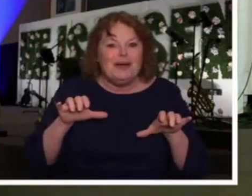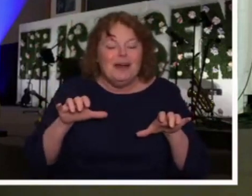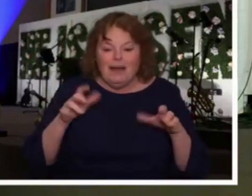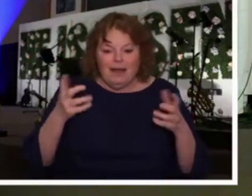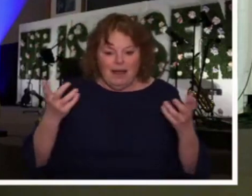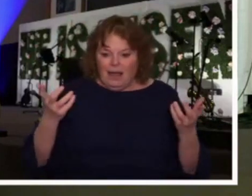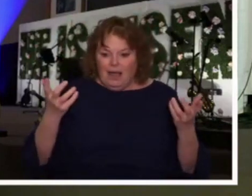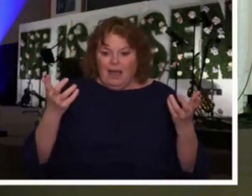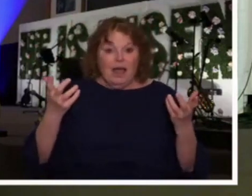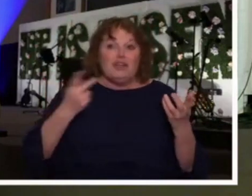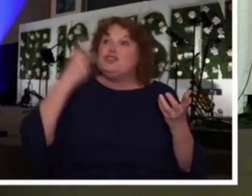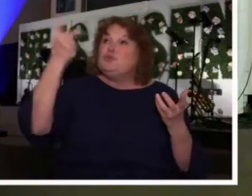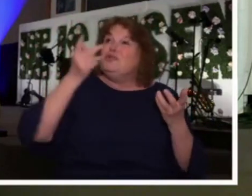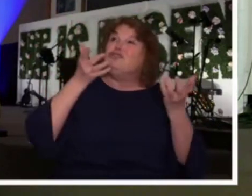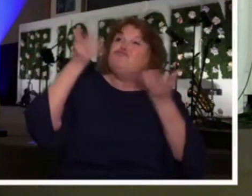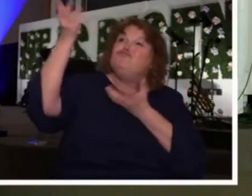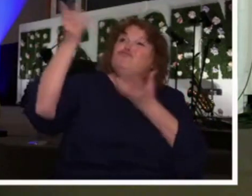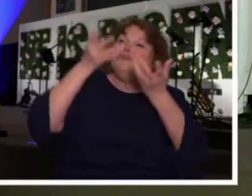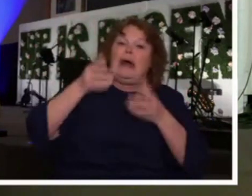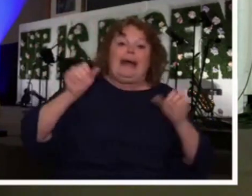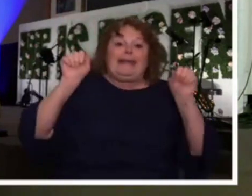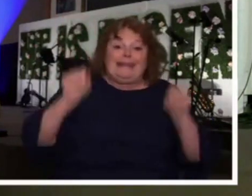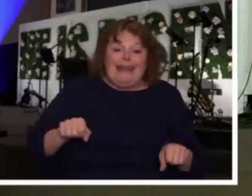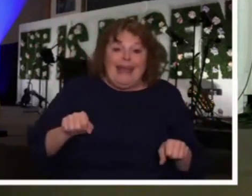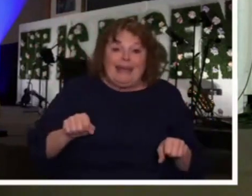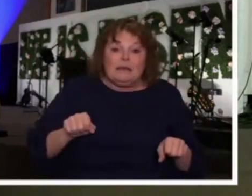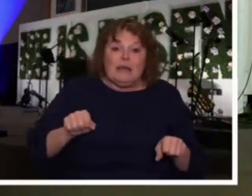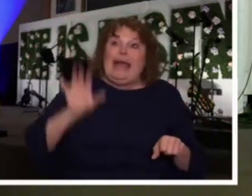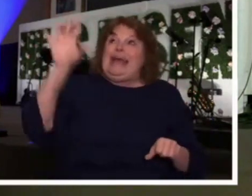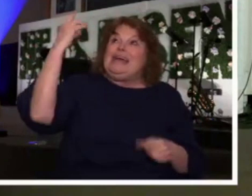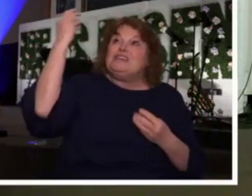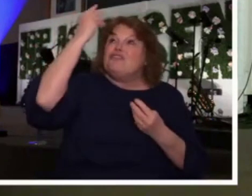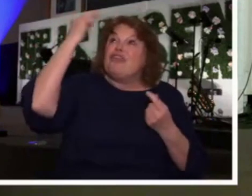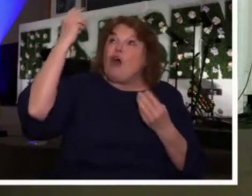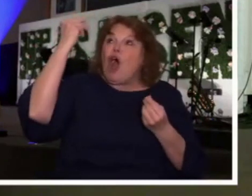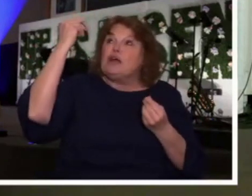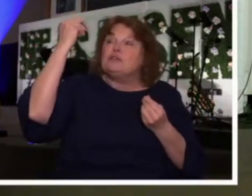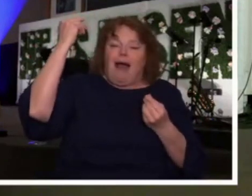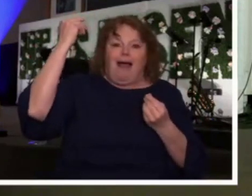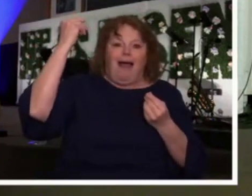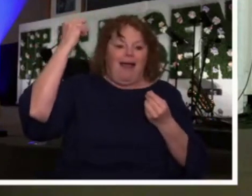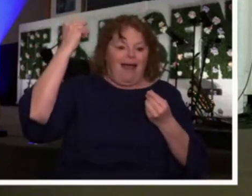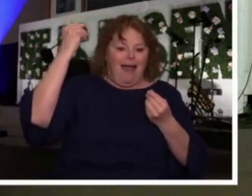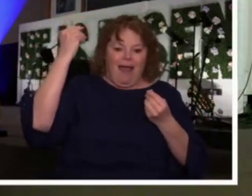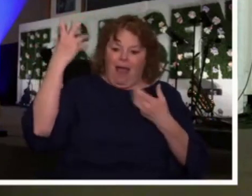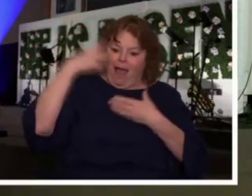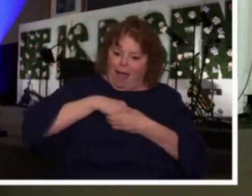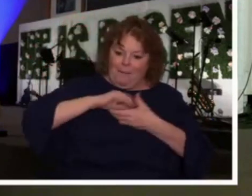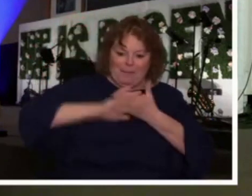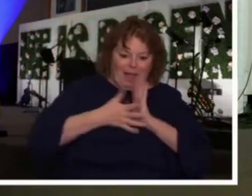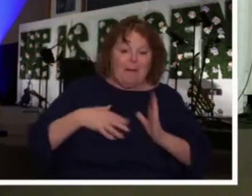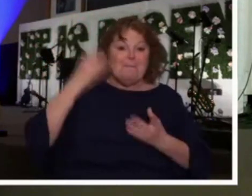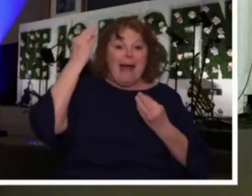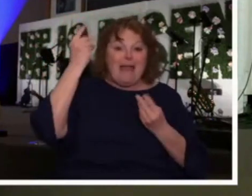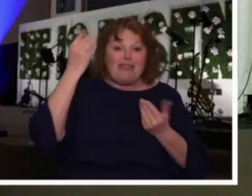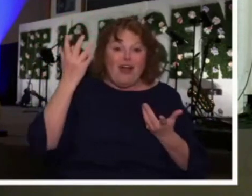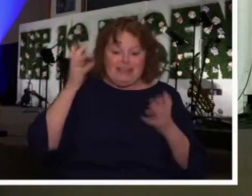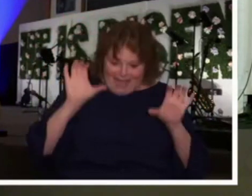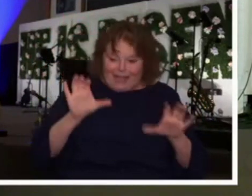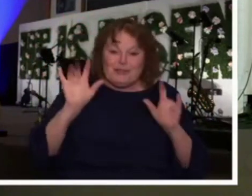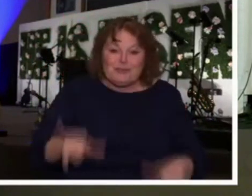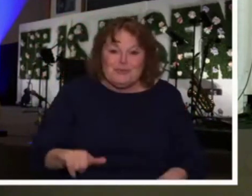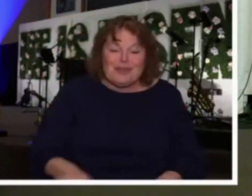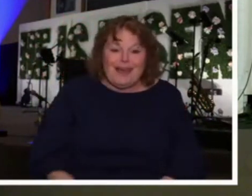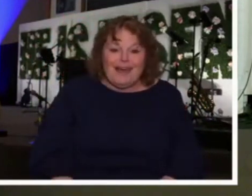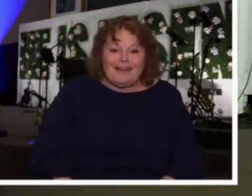can communicate directly with Him and know His thoughts and can put them into action through my obedience. What a relief to know that my